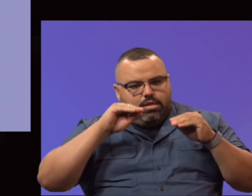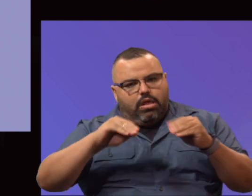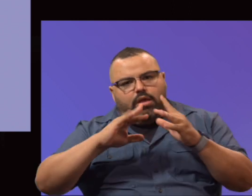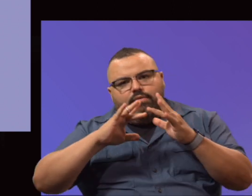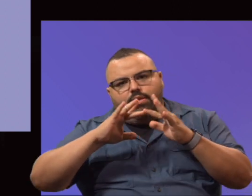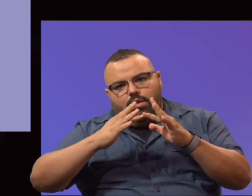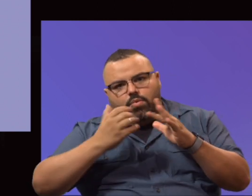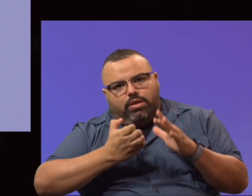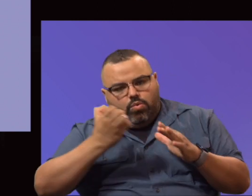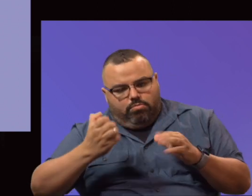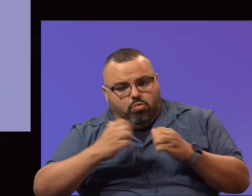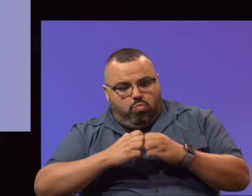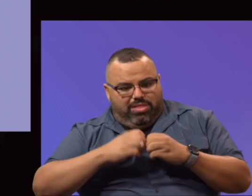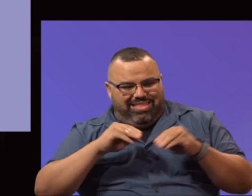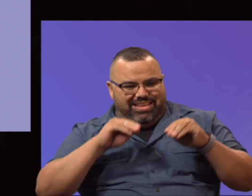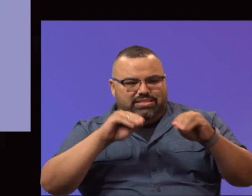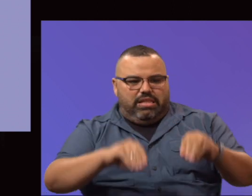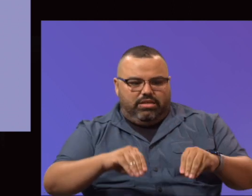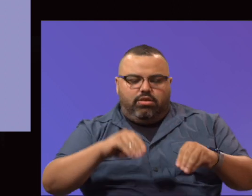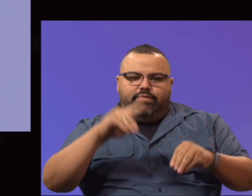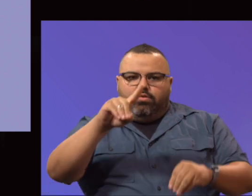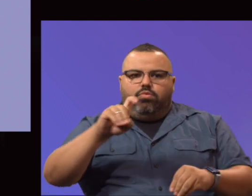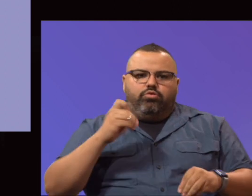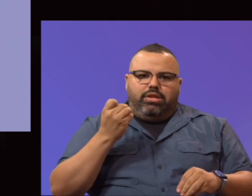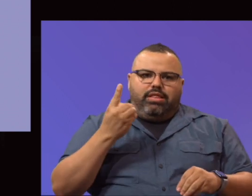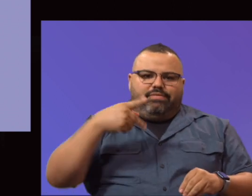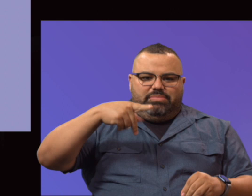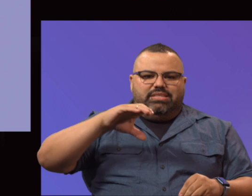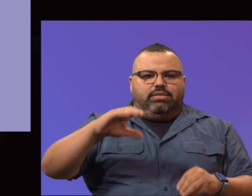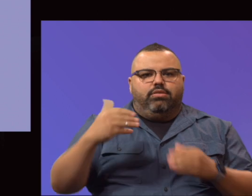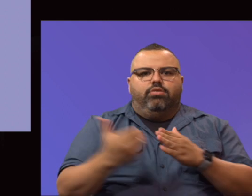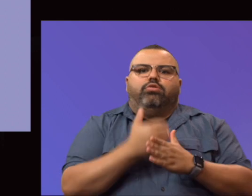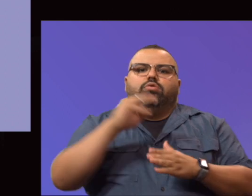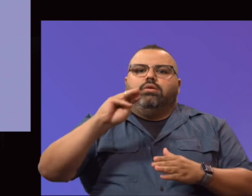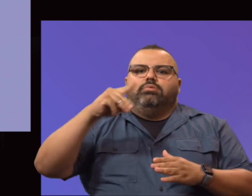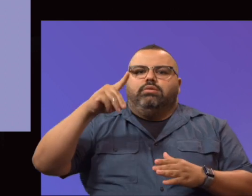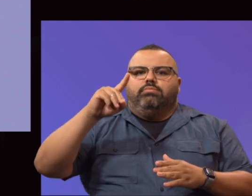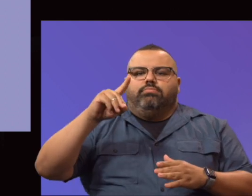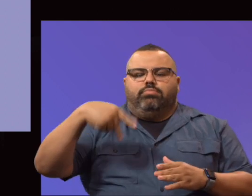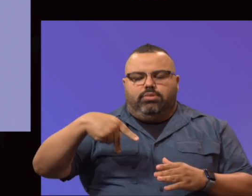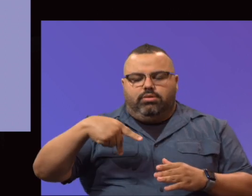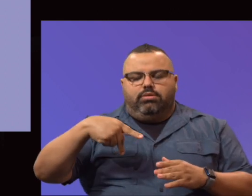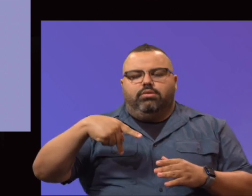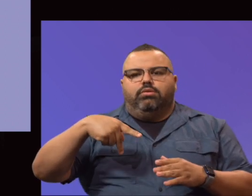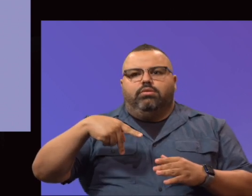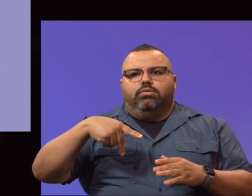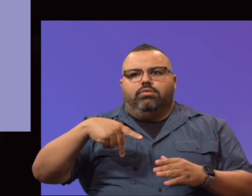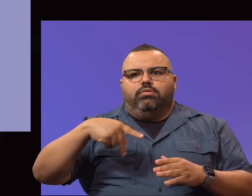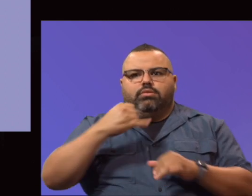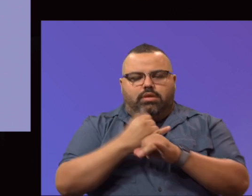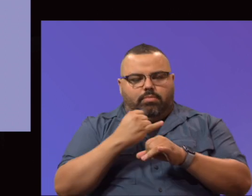installation of 111 PCs at the new Mission Del Paso campus, pardon me, facility.